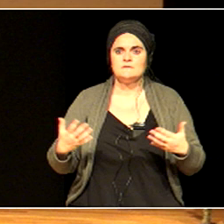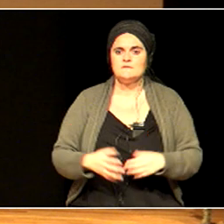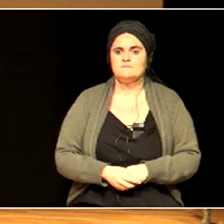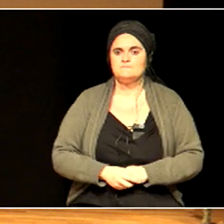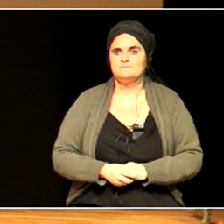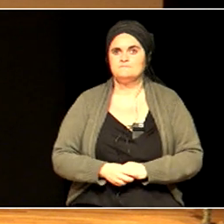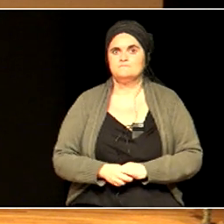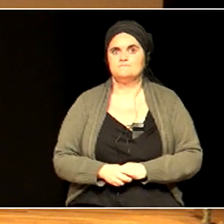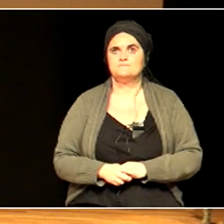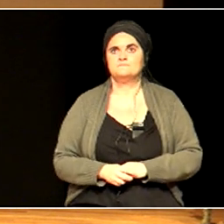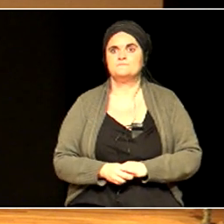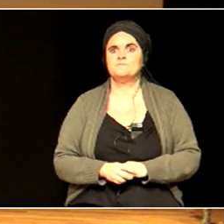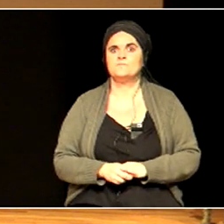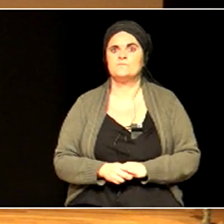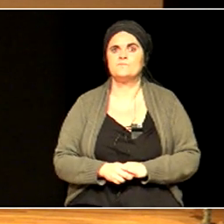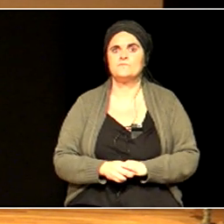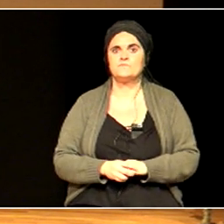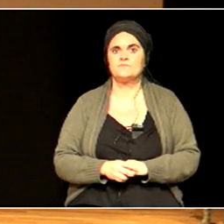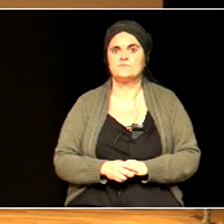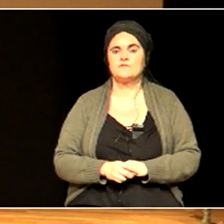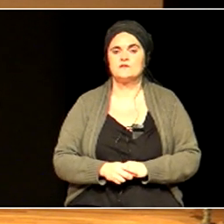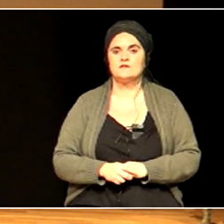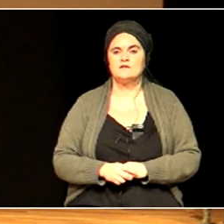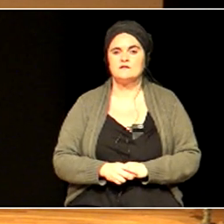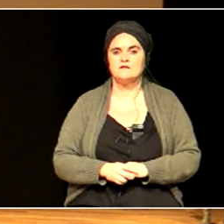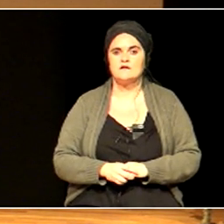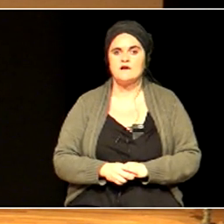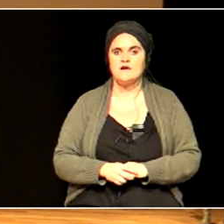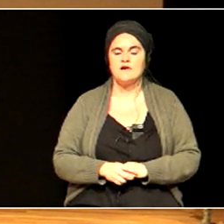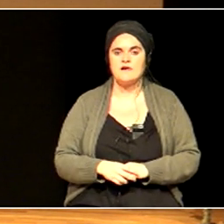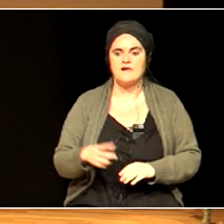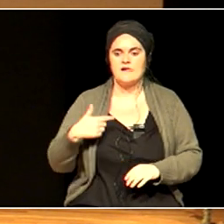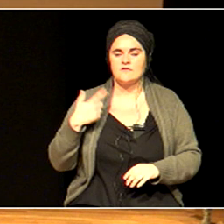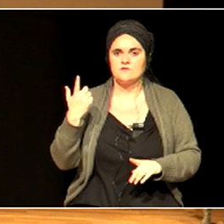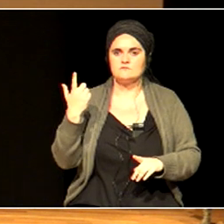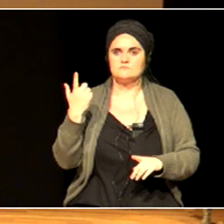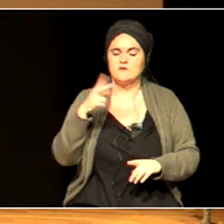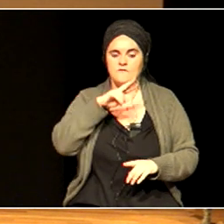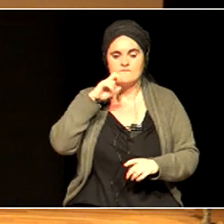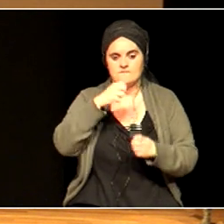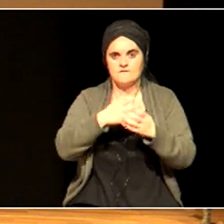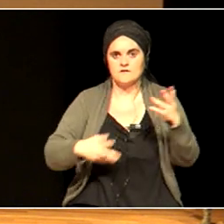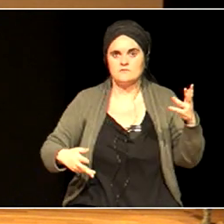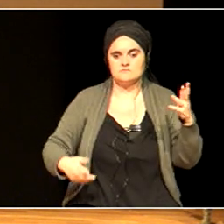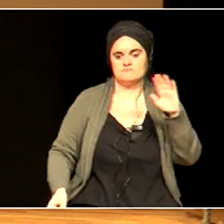So, I've set up a framework of inclusive values. But I want you to say that these